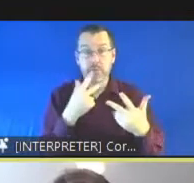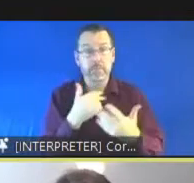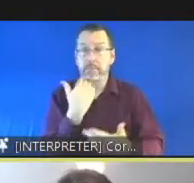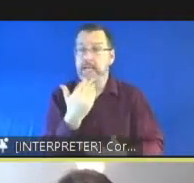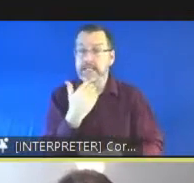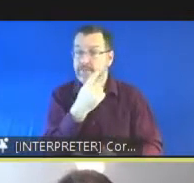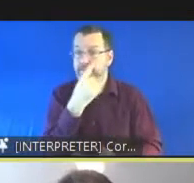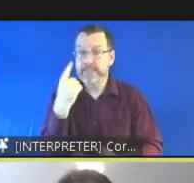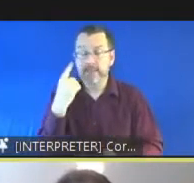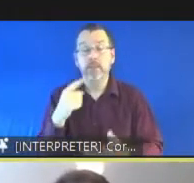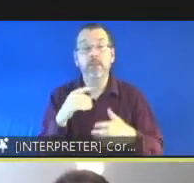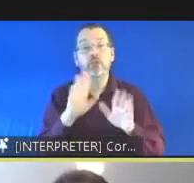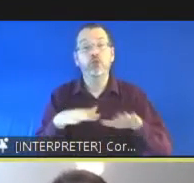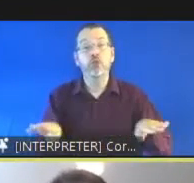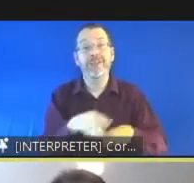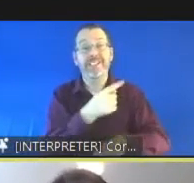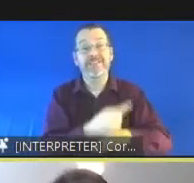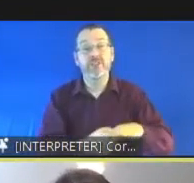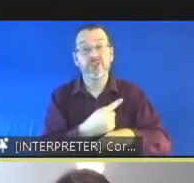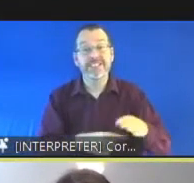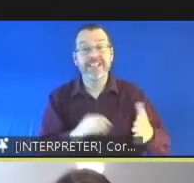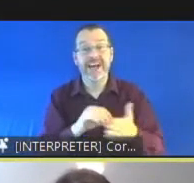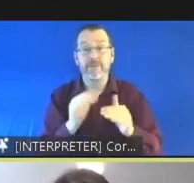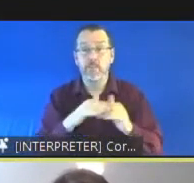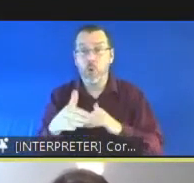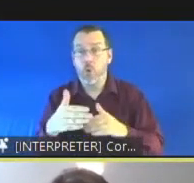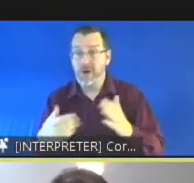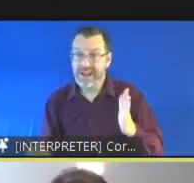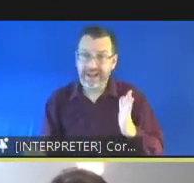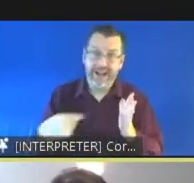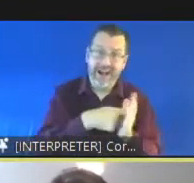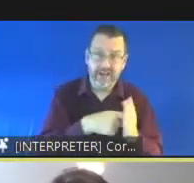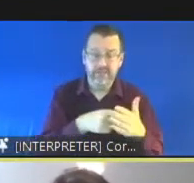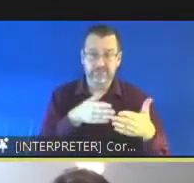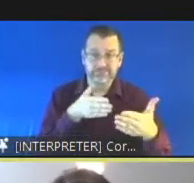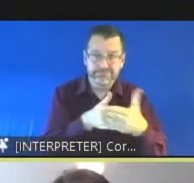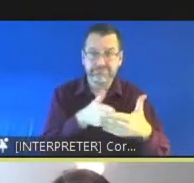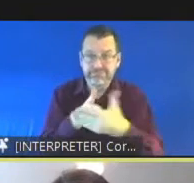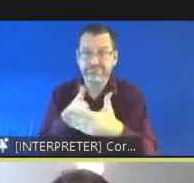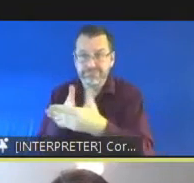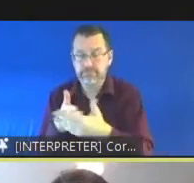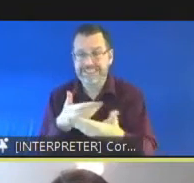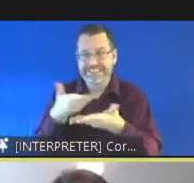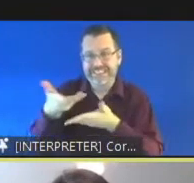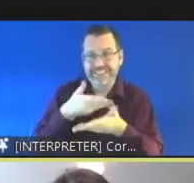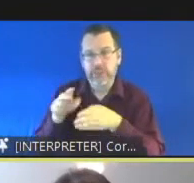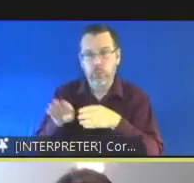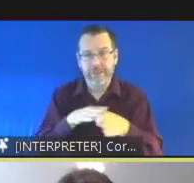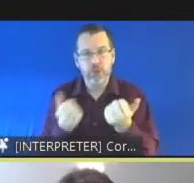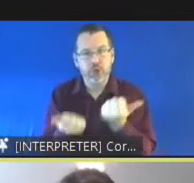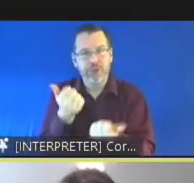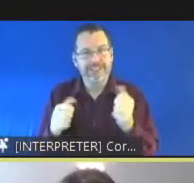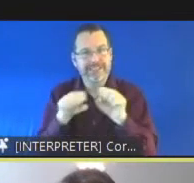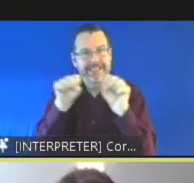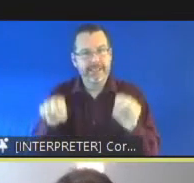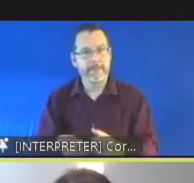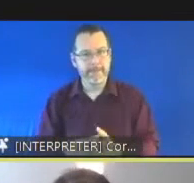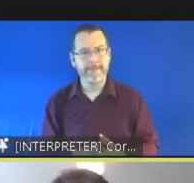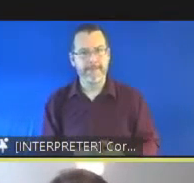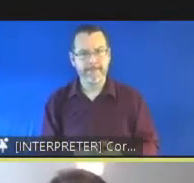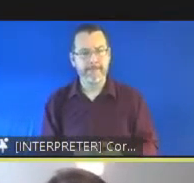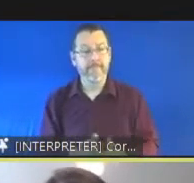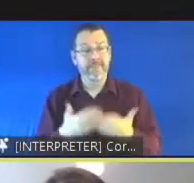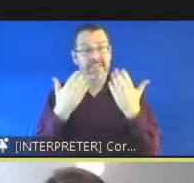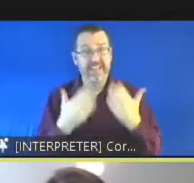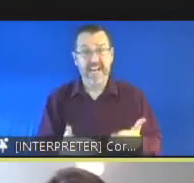additional obstacles navigating the justice system uh there is now a widespread understanding of the challenges